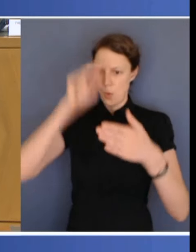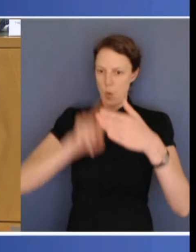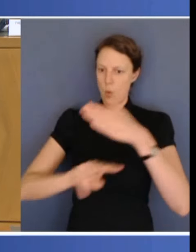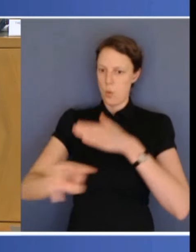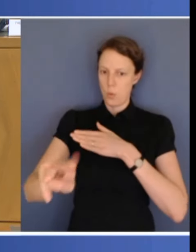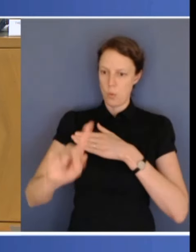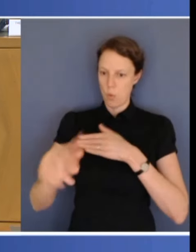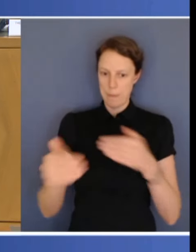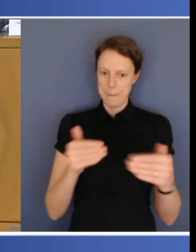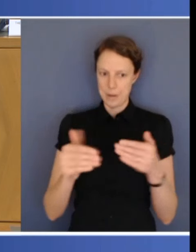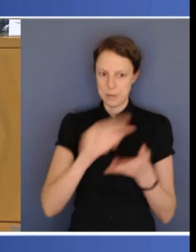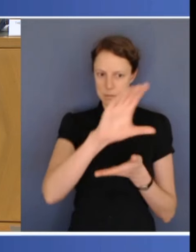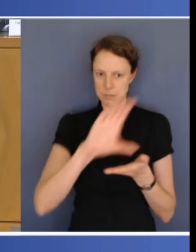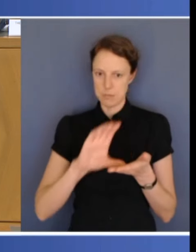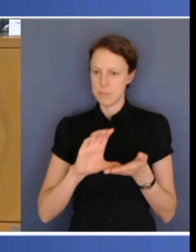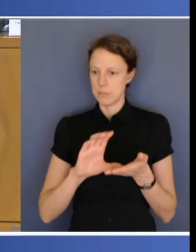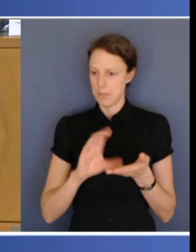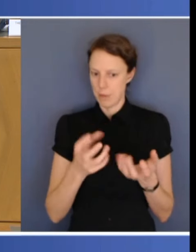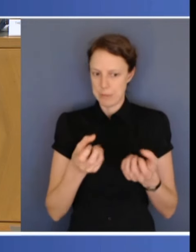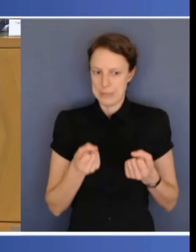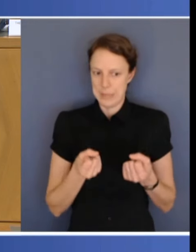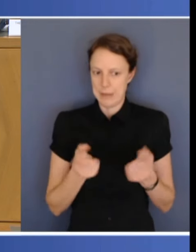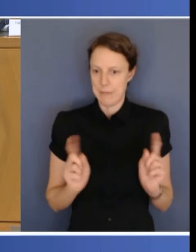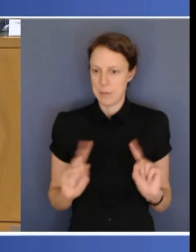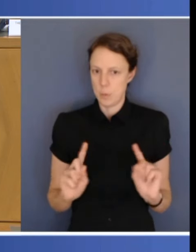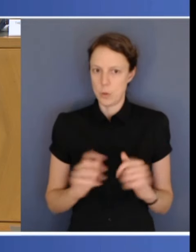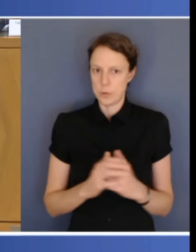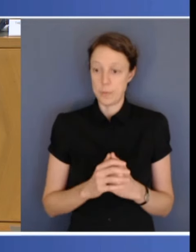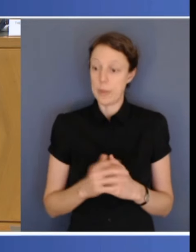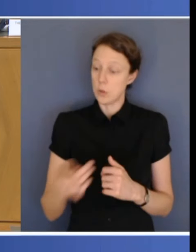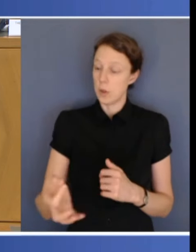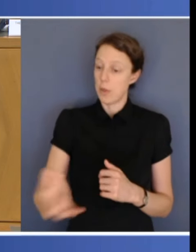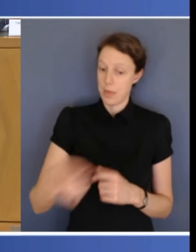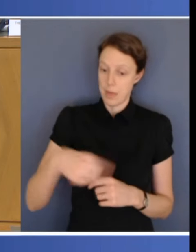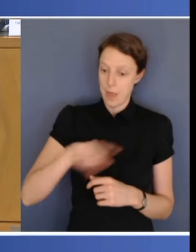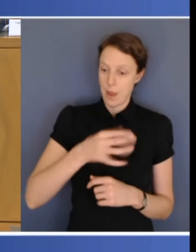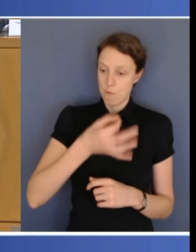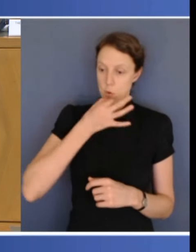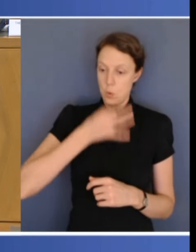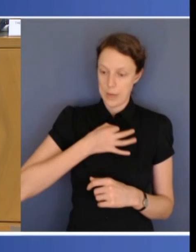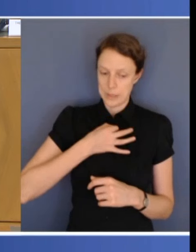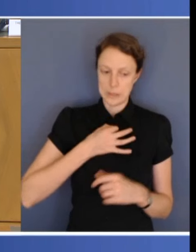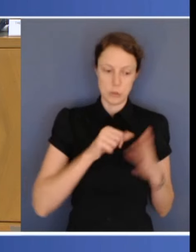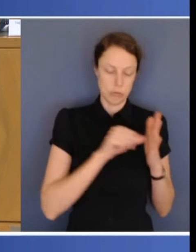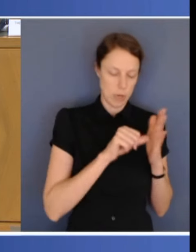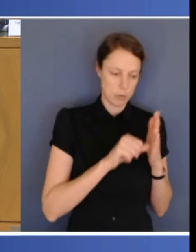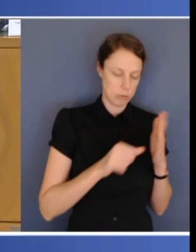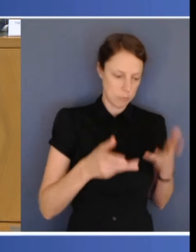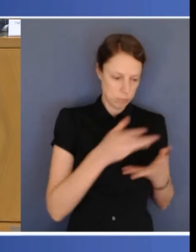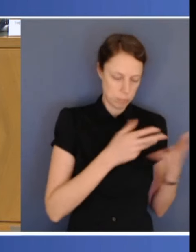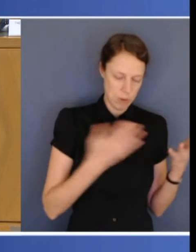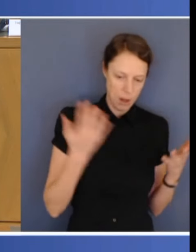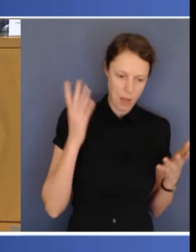request from the states and territories. It was discussed by the Treasurers last Friday, and it's one that we've agreed to today.